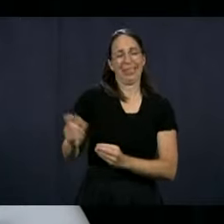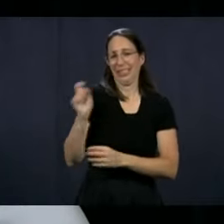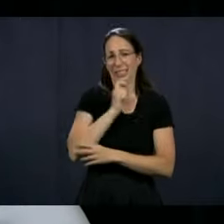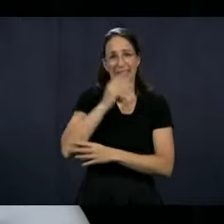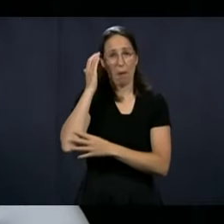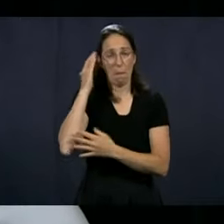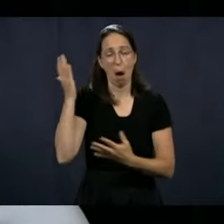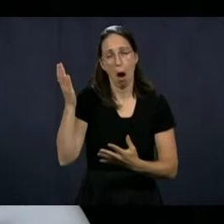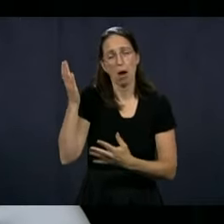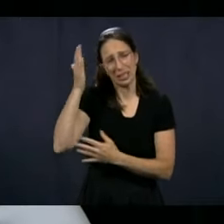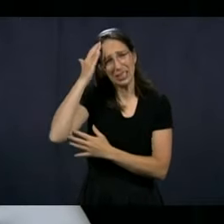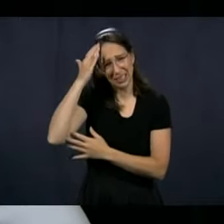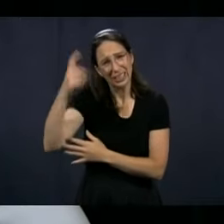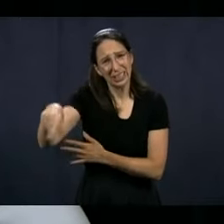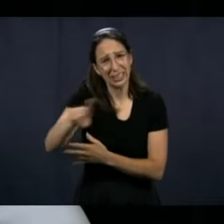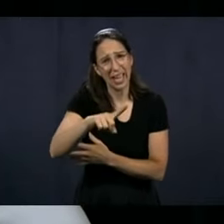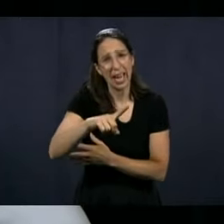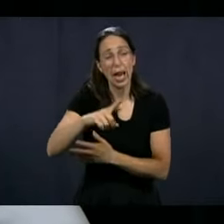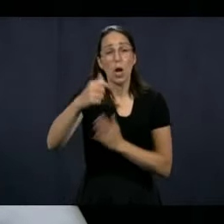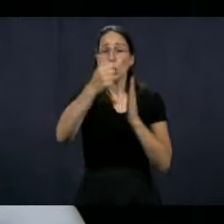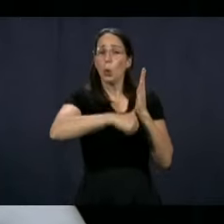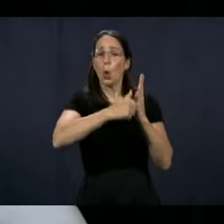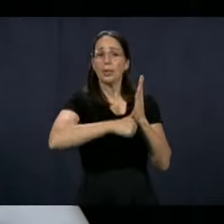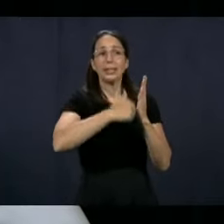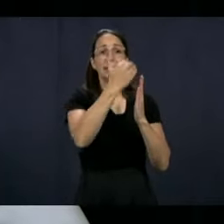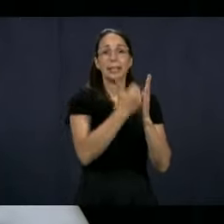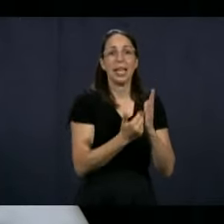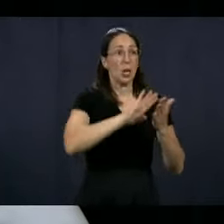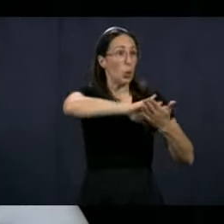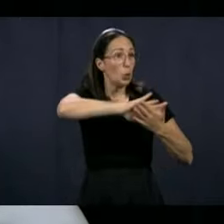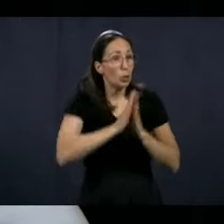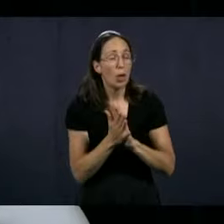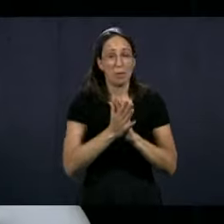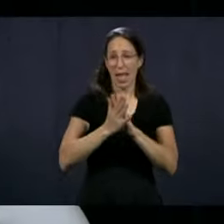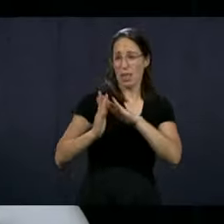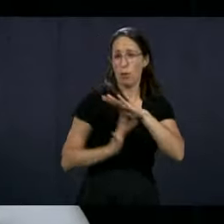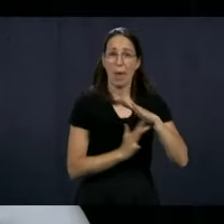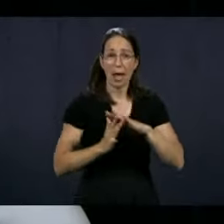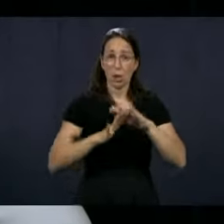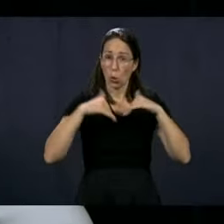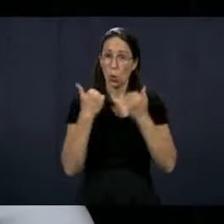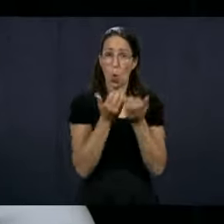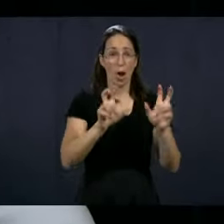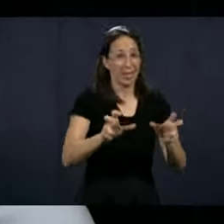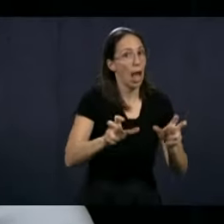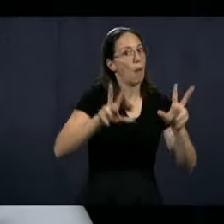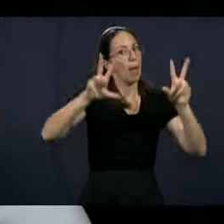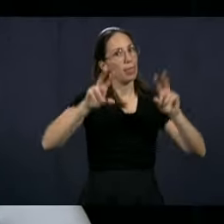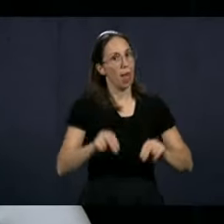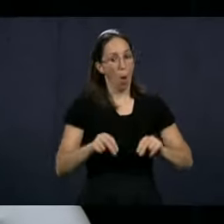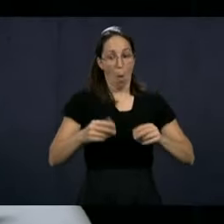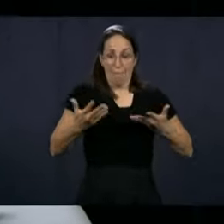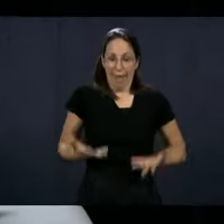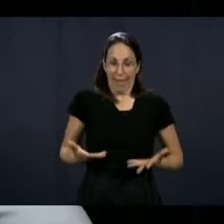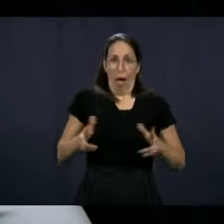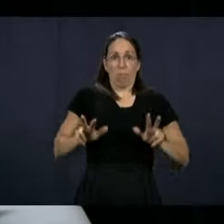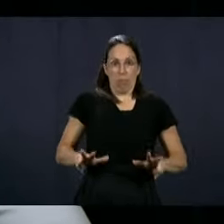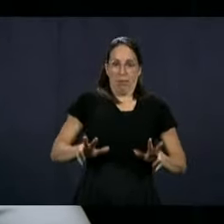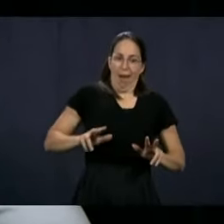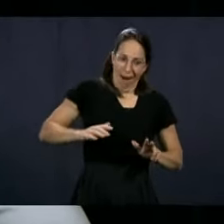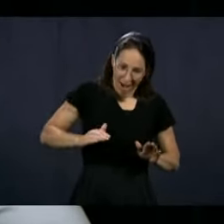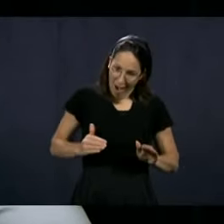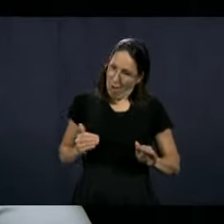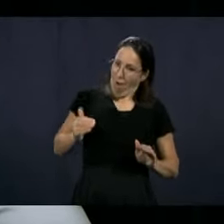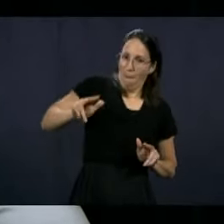give a number to that. And it's a secret for no one. The files are not digitalized in courthouses either. So we are doing